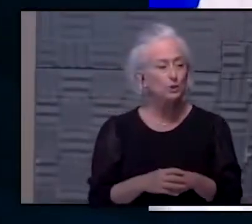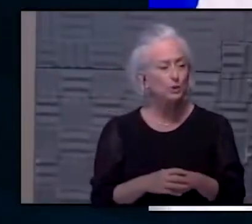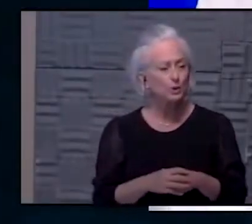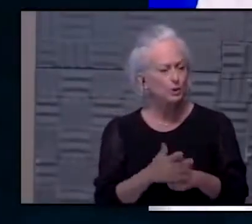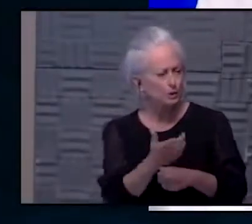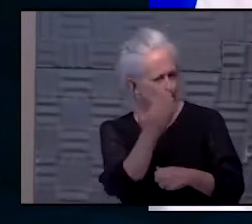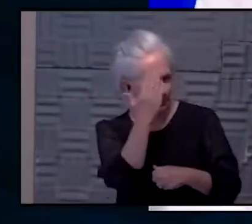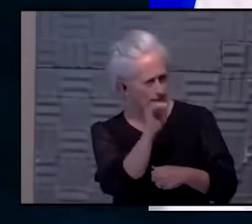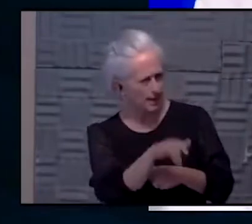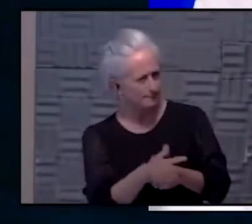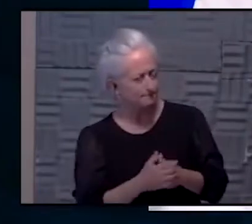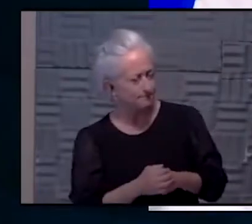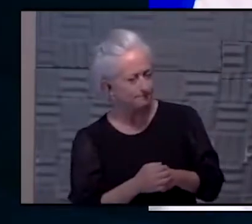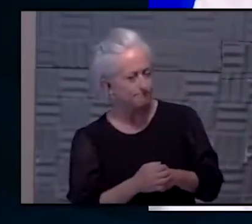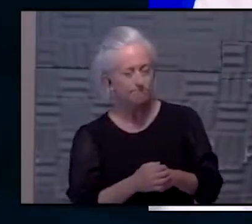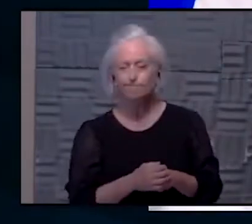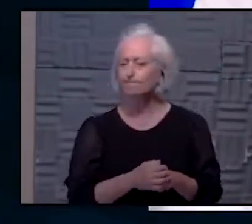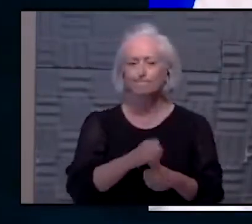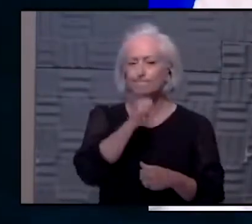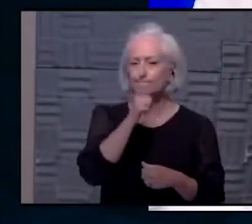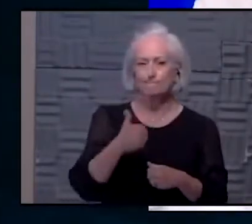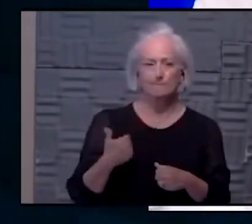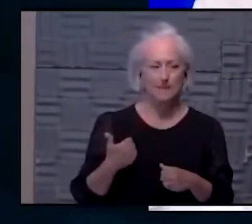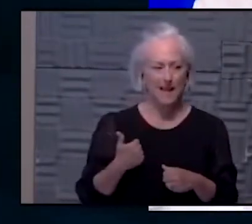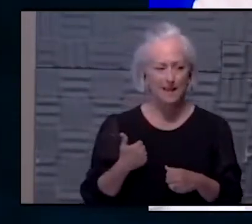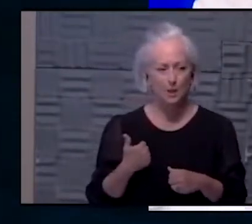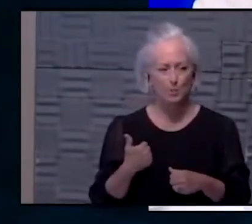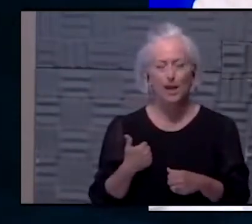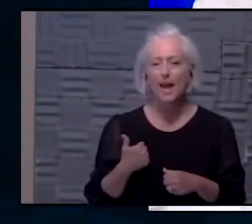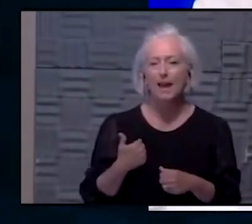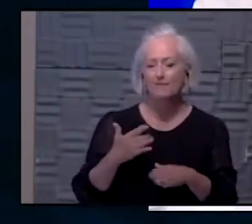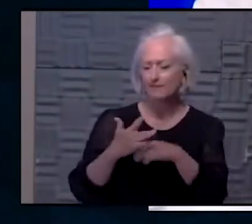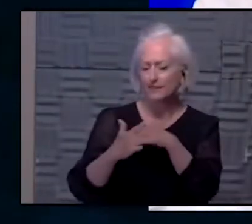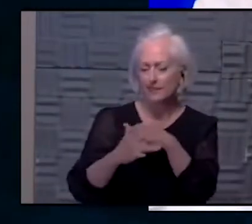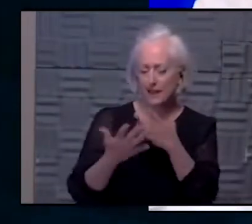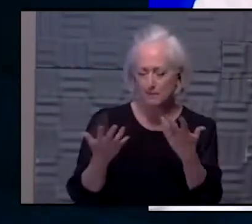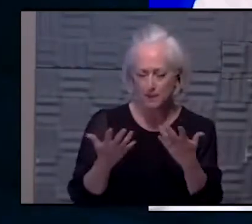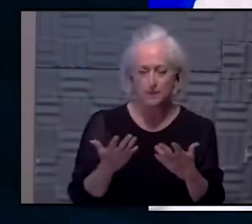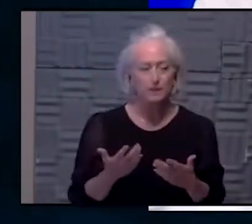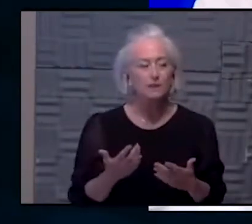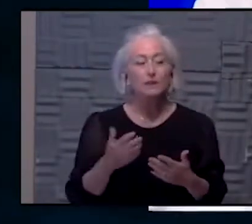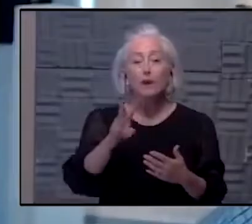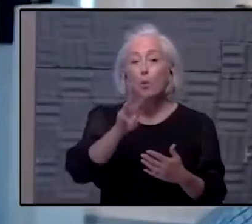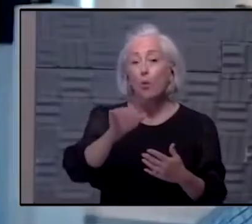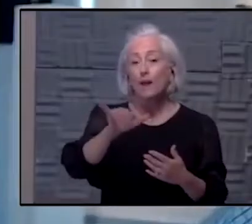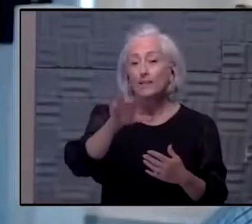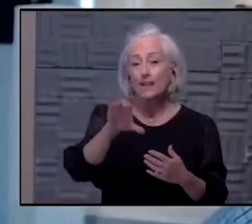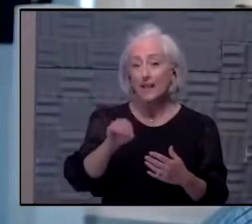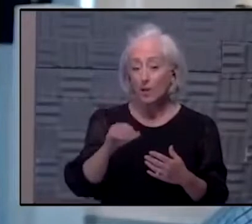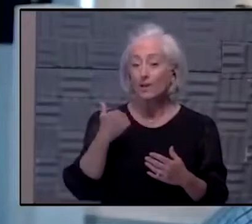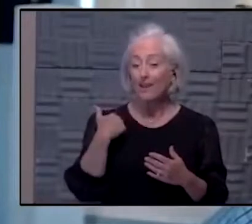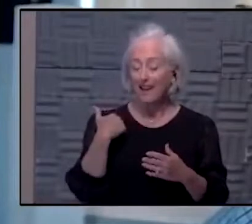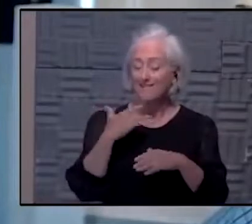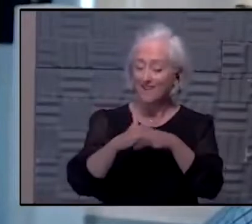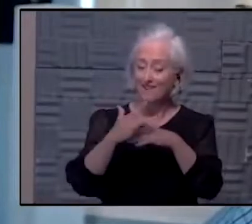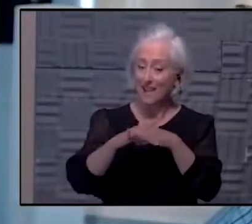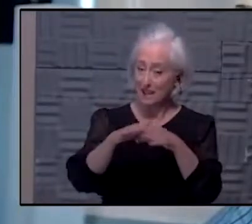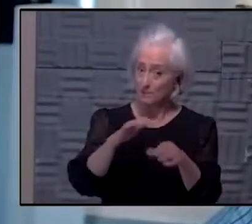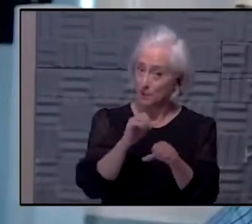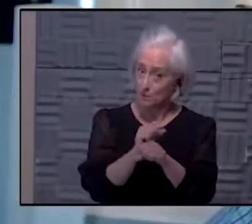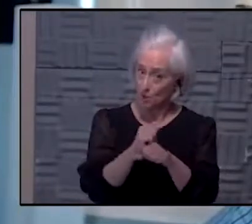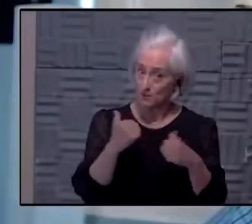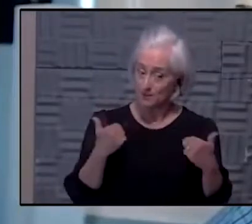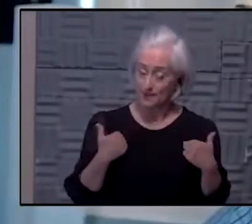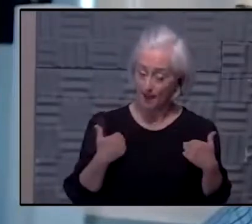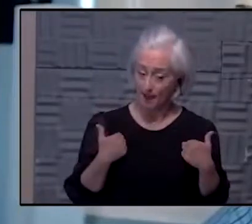fingertip there? I do not have it at my fingertip. I know that they have an excess number of appointments and therefore are being